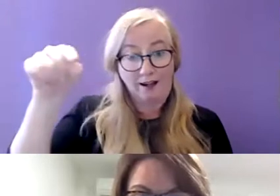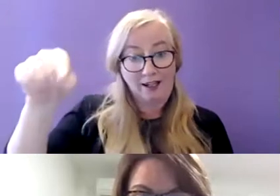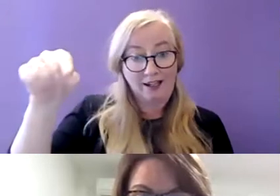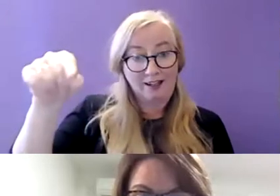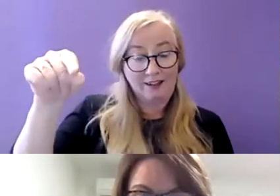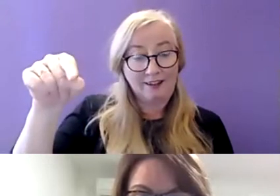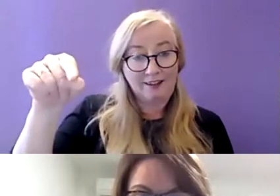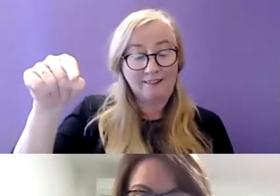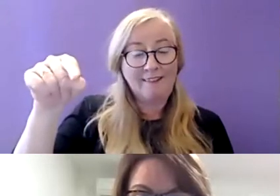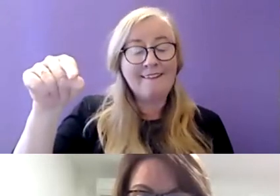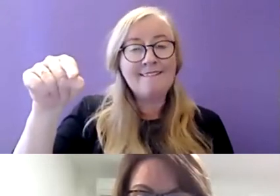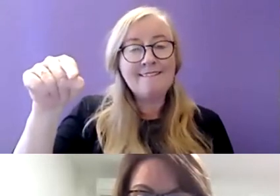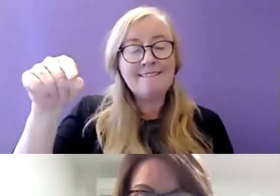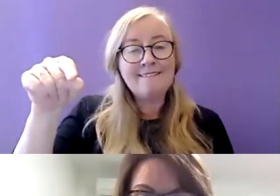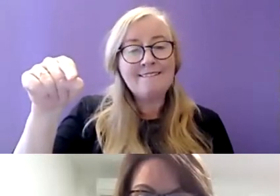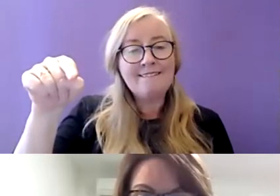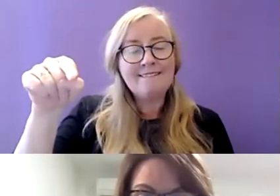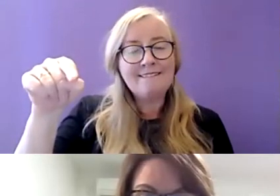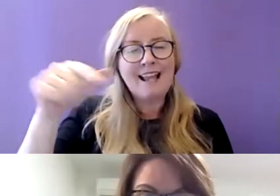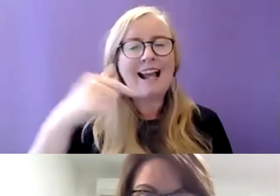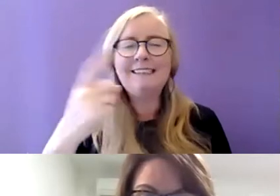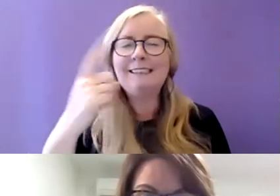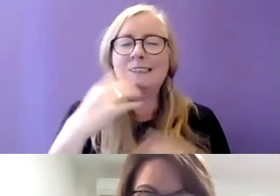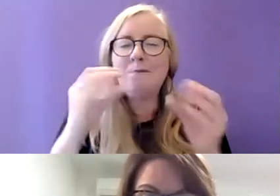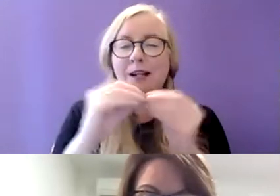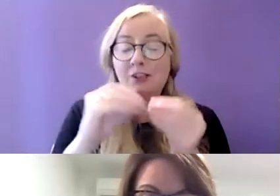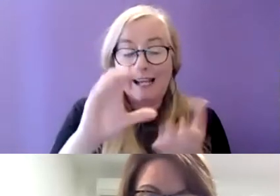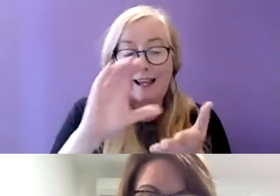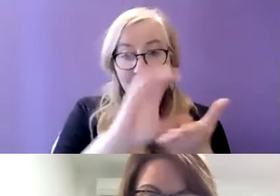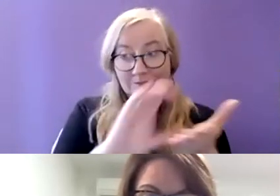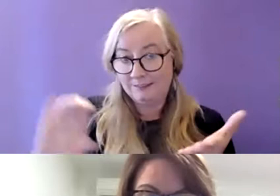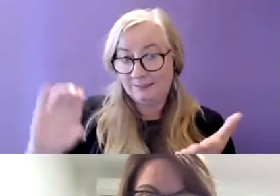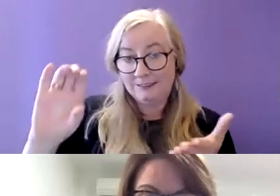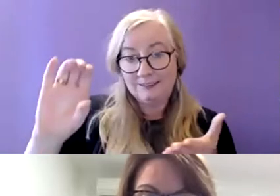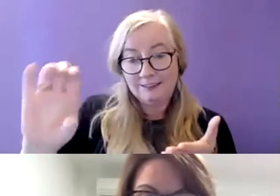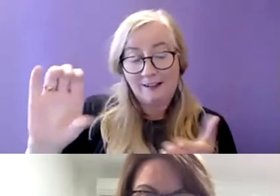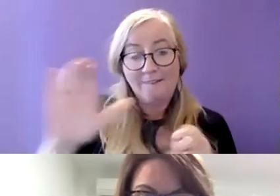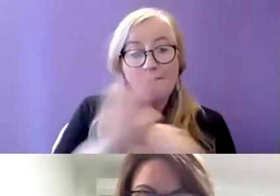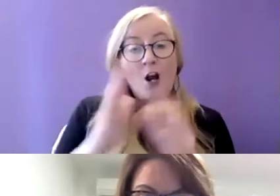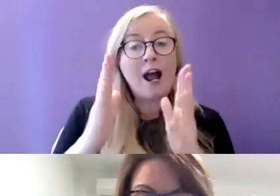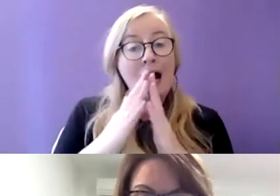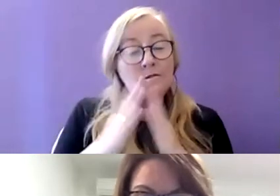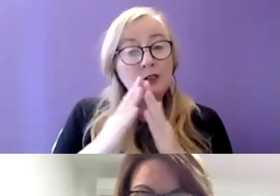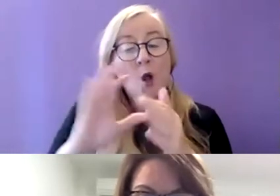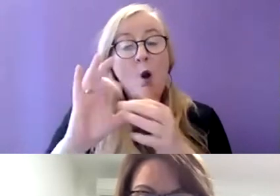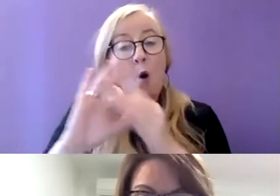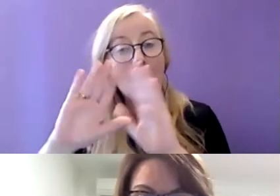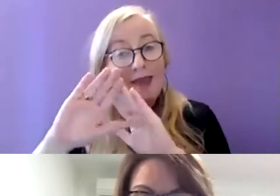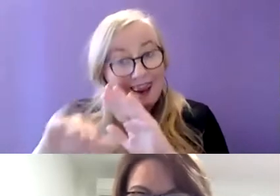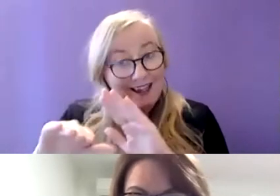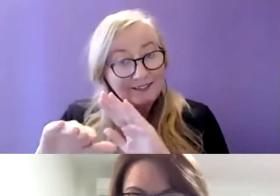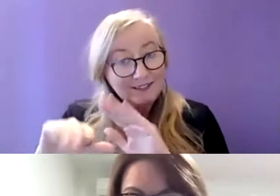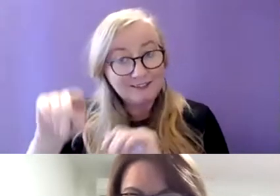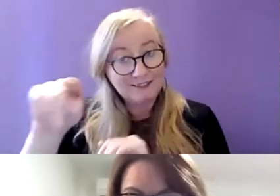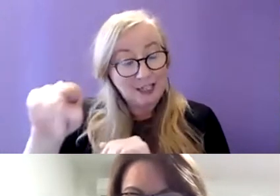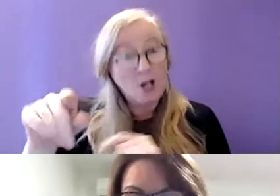and I mentioned the allocation of funding for housing on homelessness and also in other areas but in